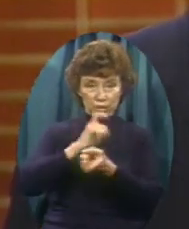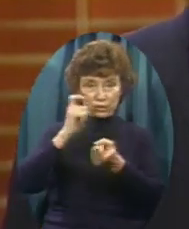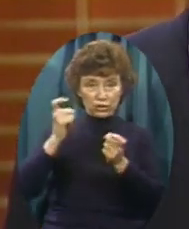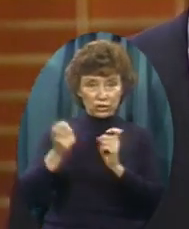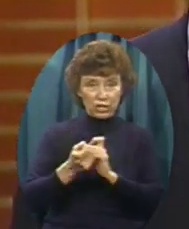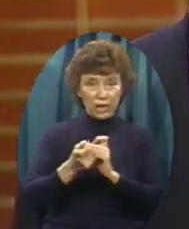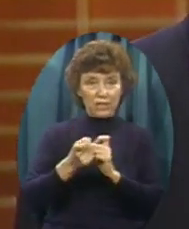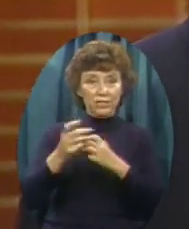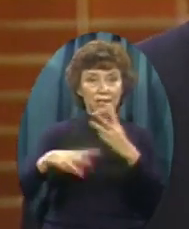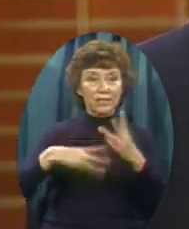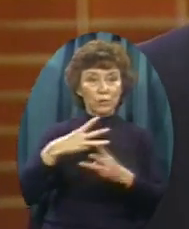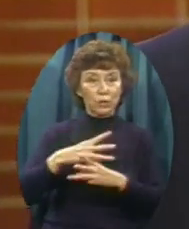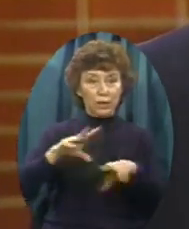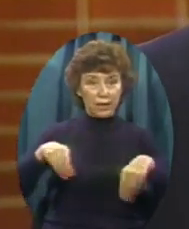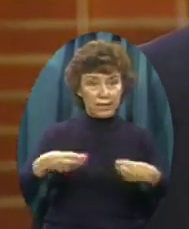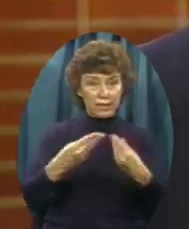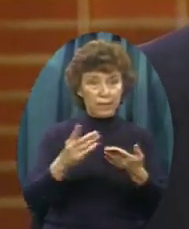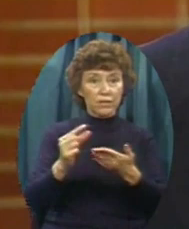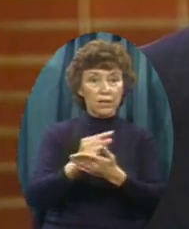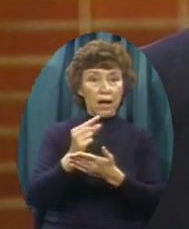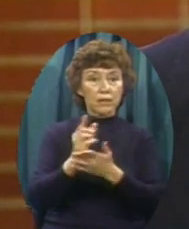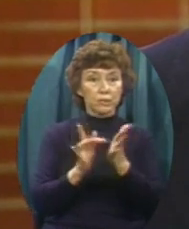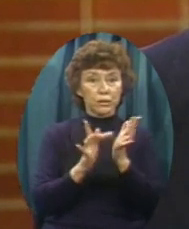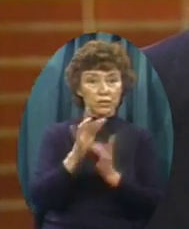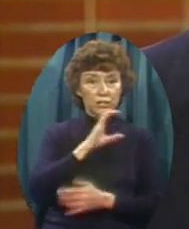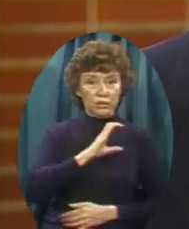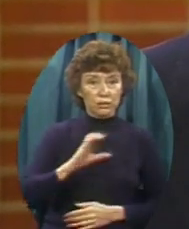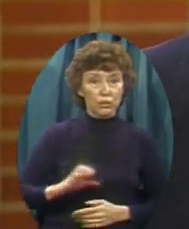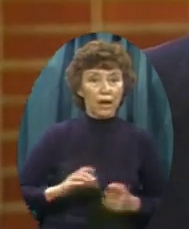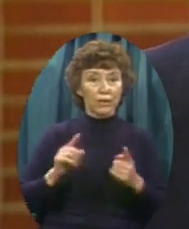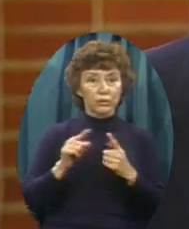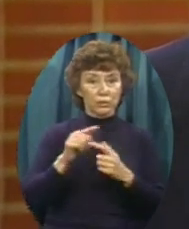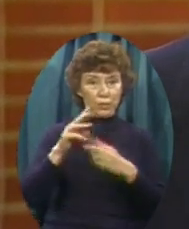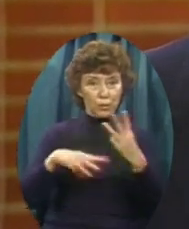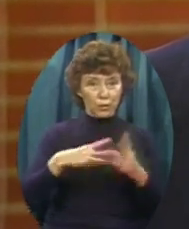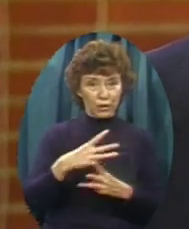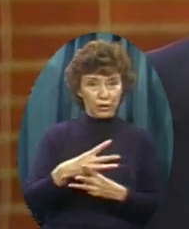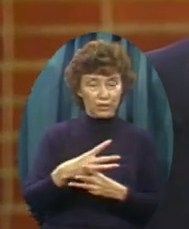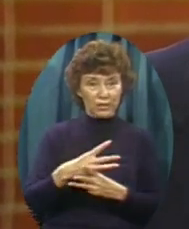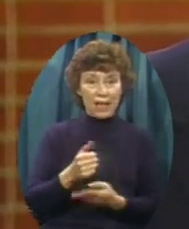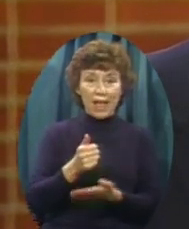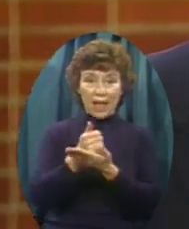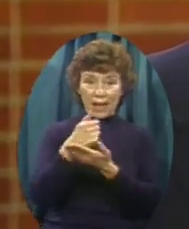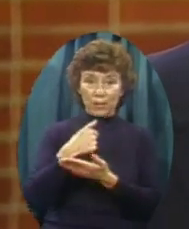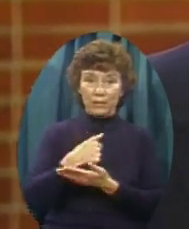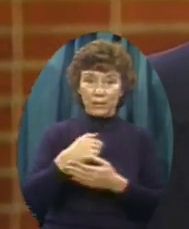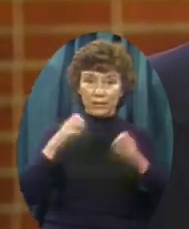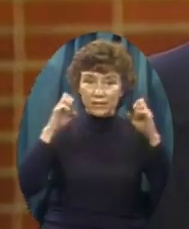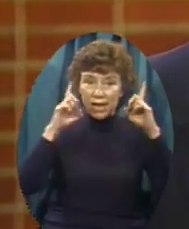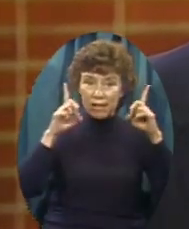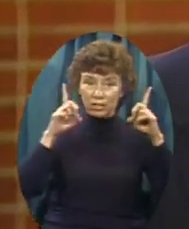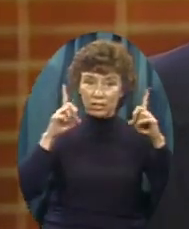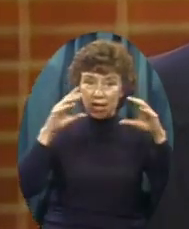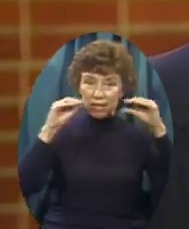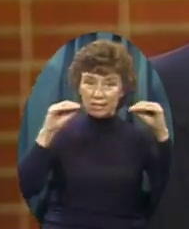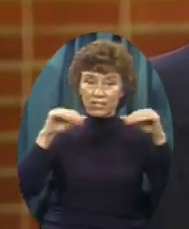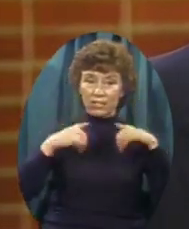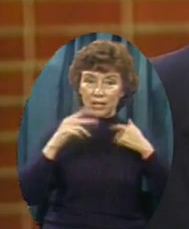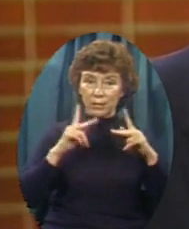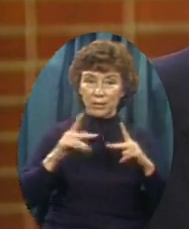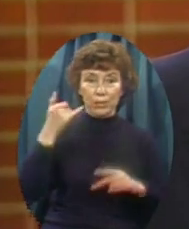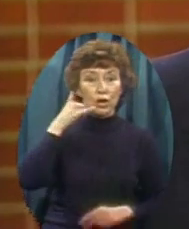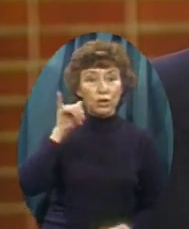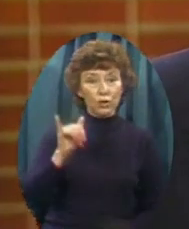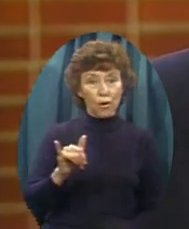give the gospel Of Jesus Christ To the world Will you help me Educate them Dial me 1-800-446-5000 We pay for the